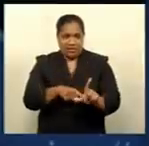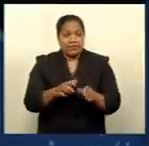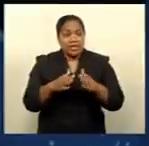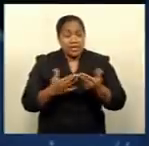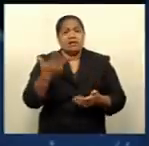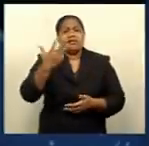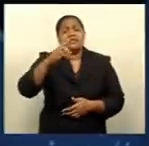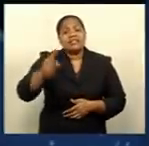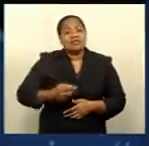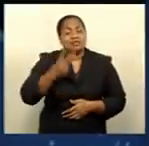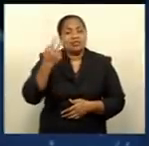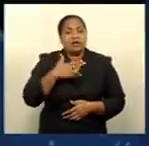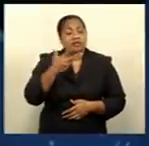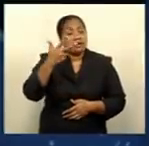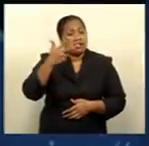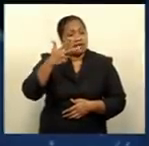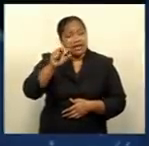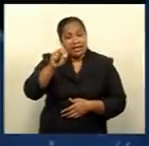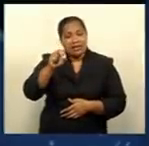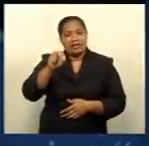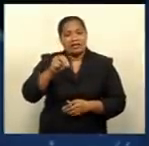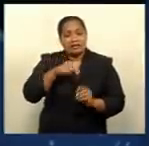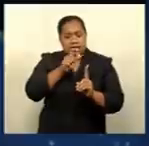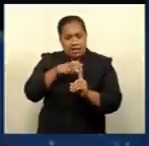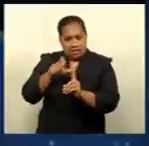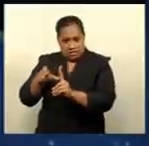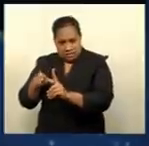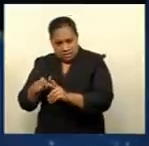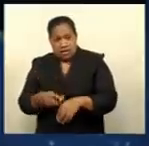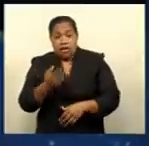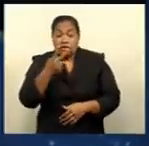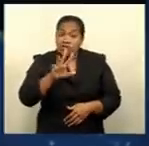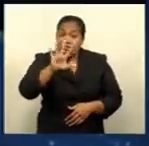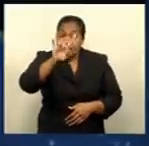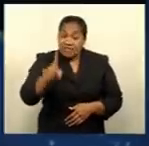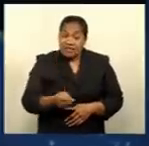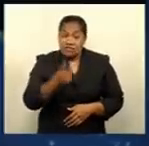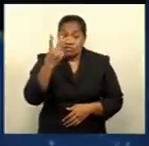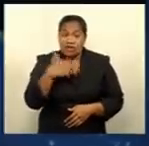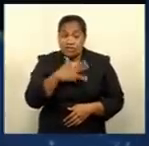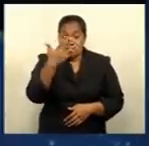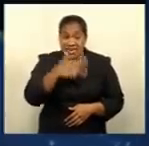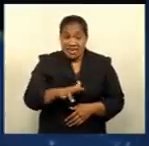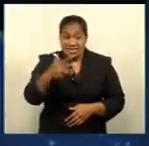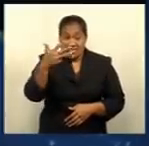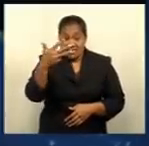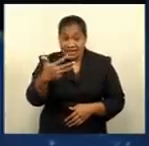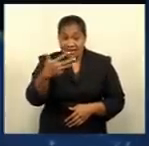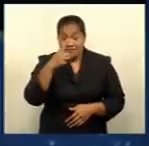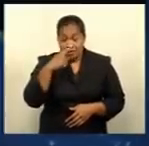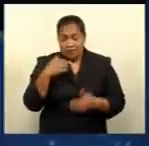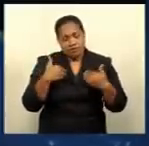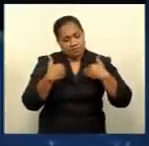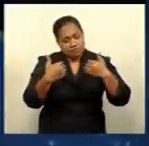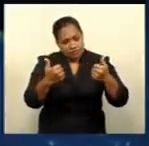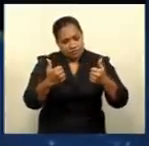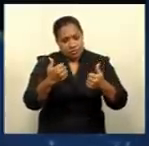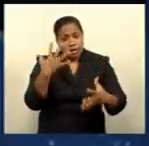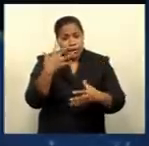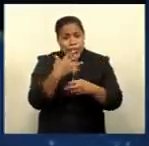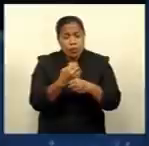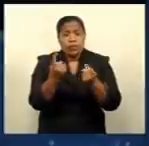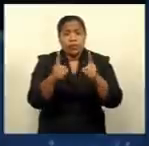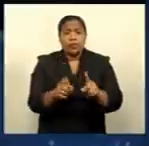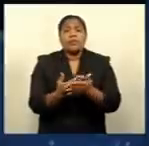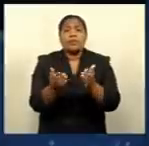,280 active cases with 25,289 recoveries in total. The COVID